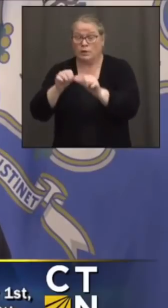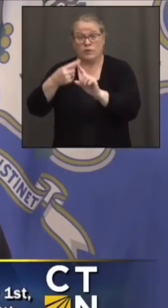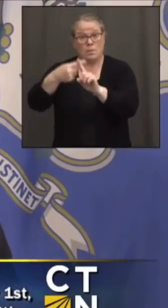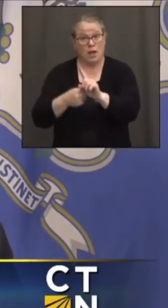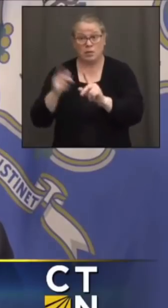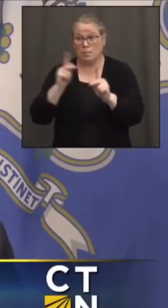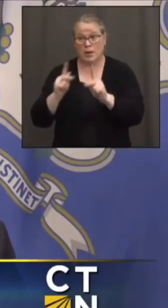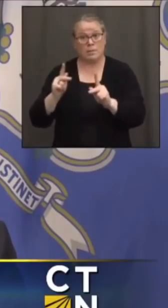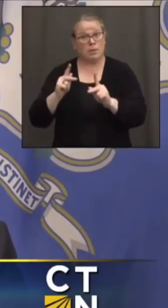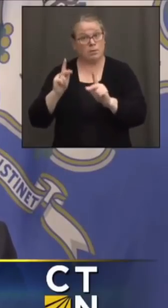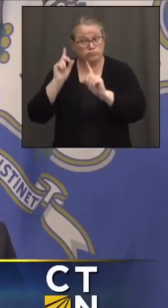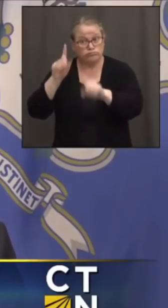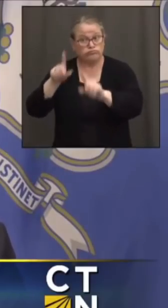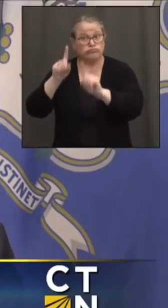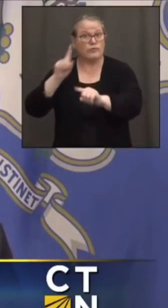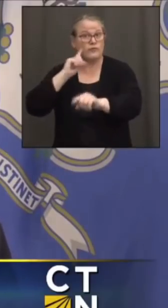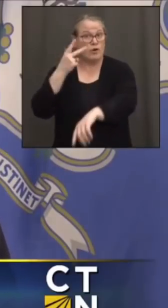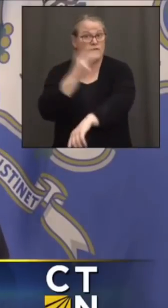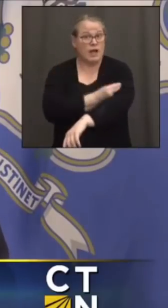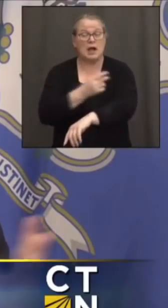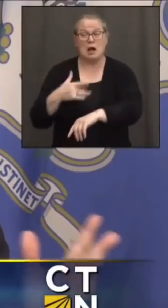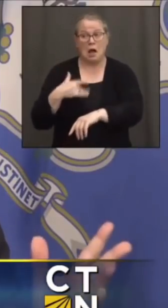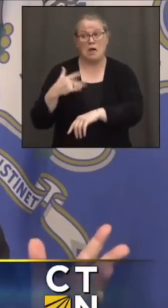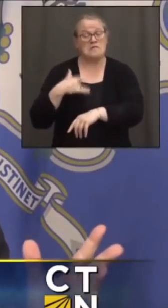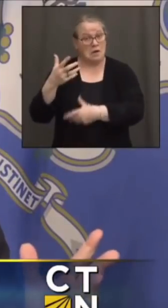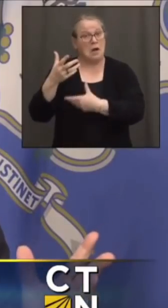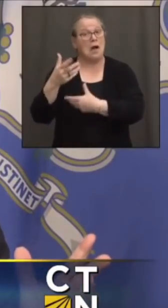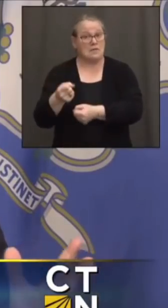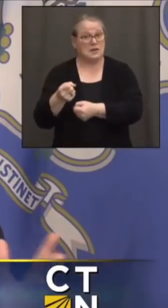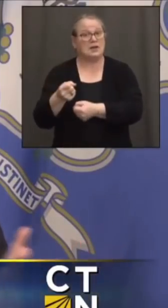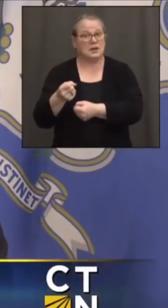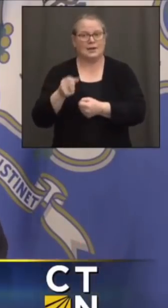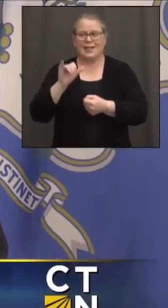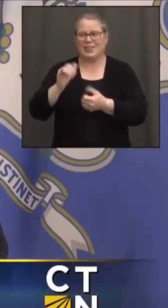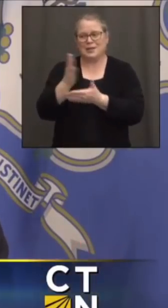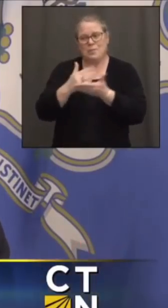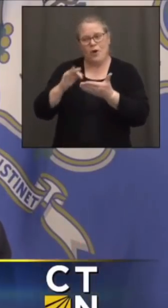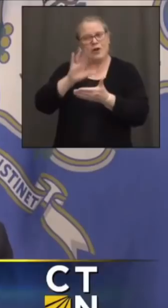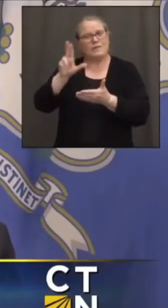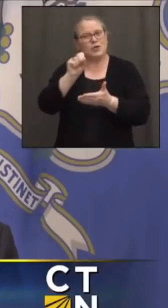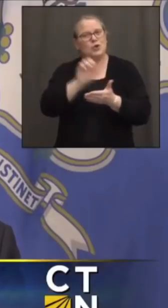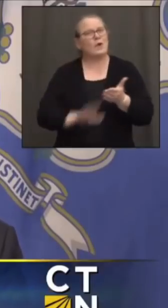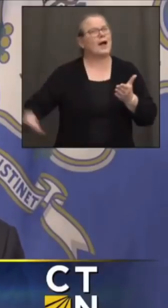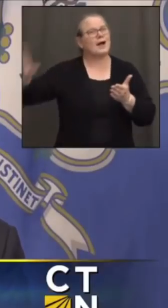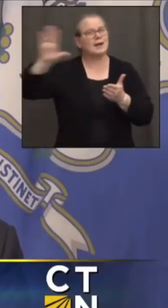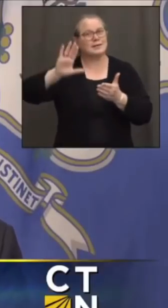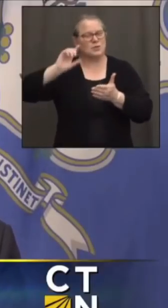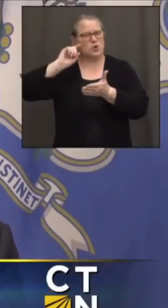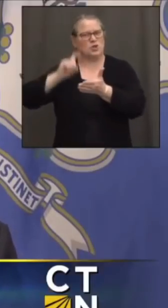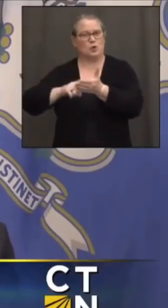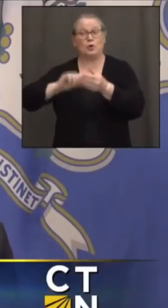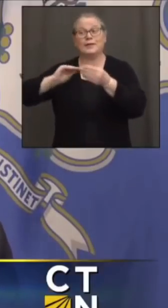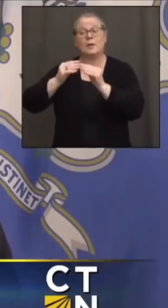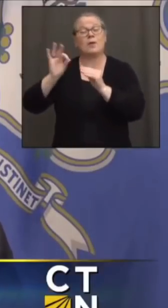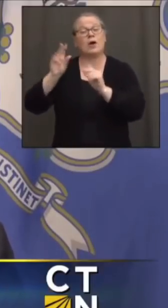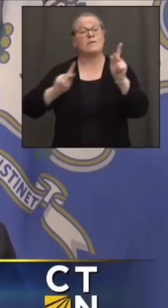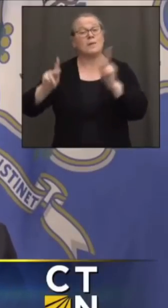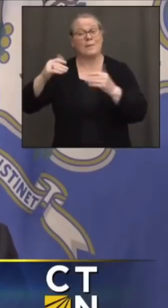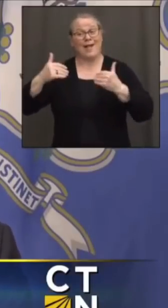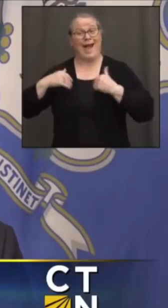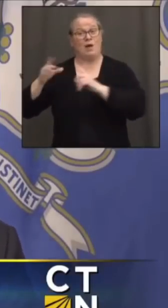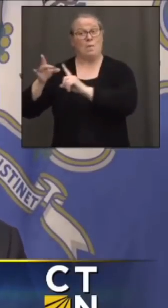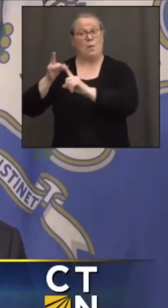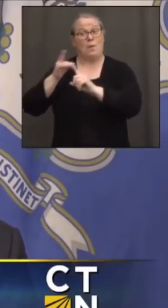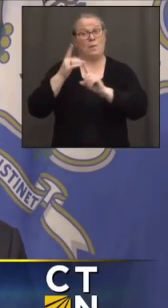being vaccinated, I feel pretty confident, especially in this part of the country where you saw the infection rate drop off a lot last